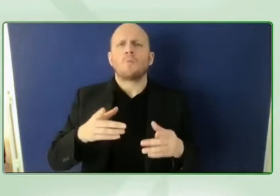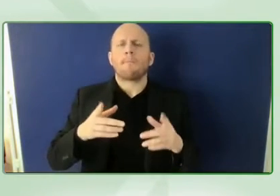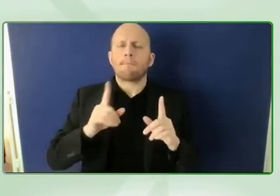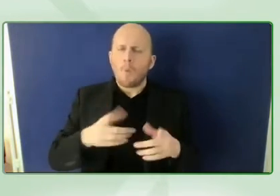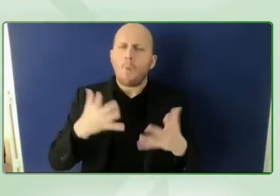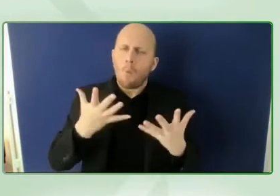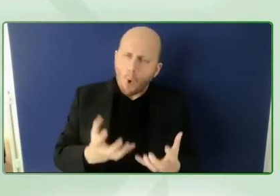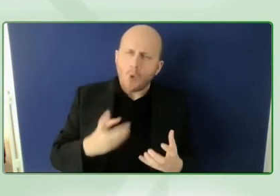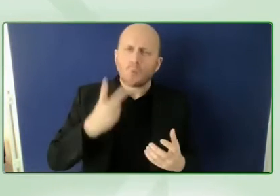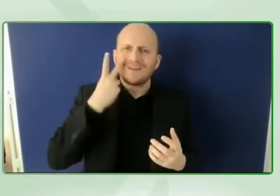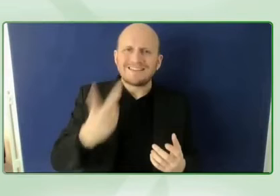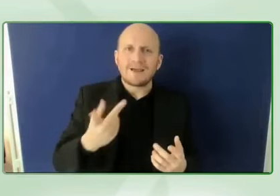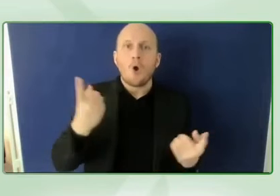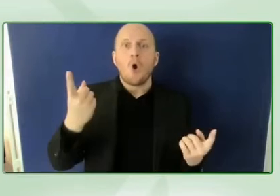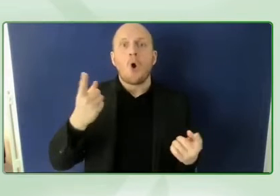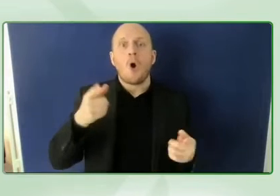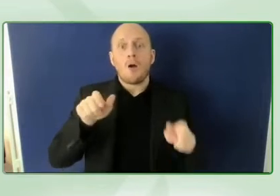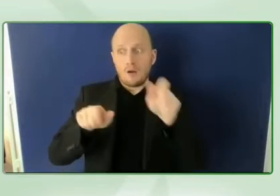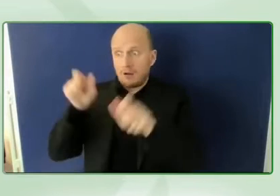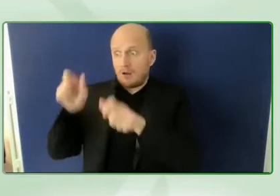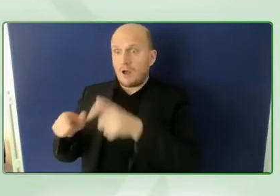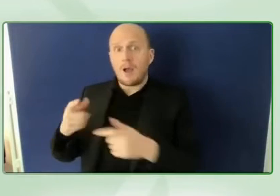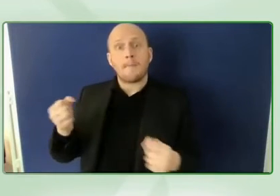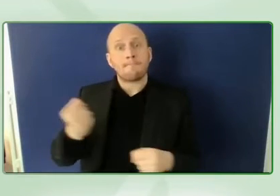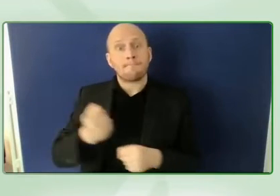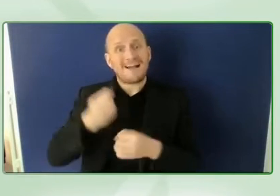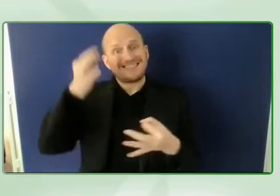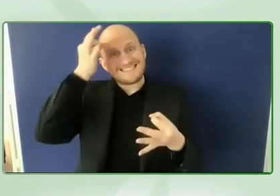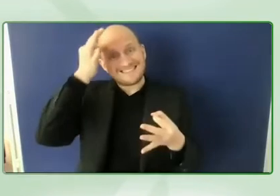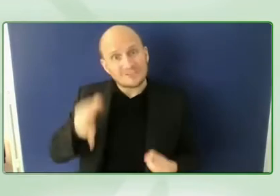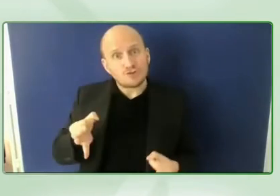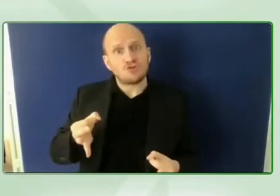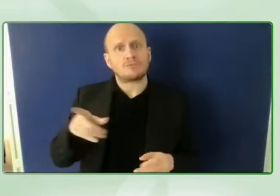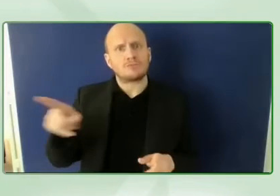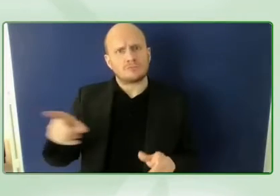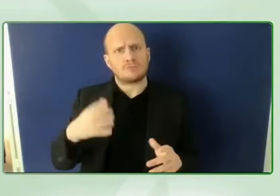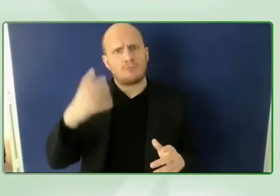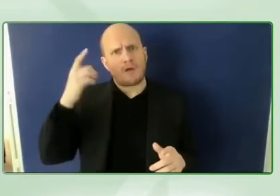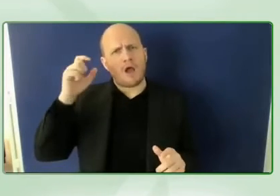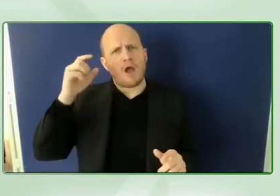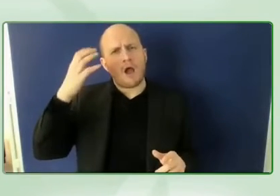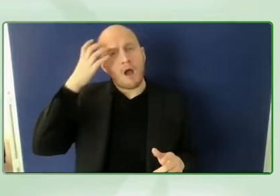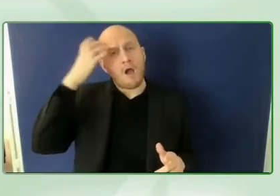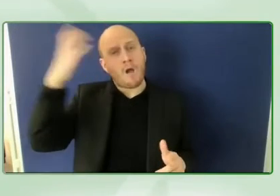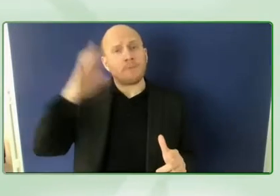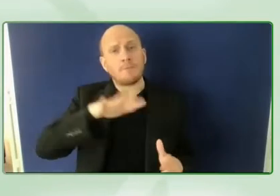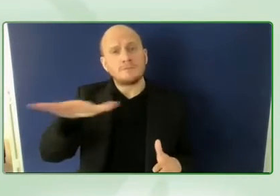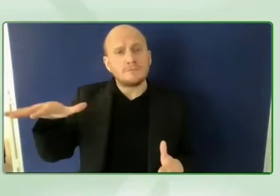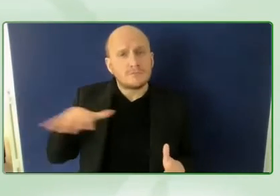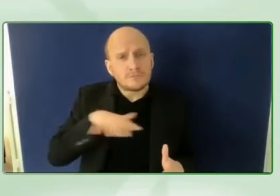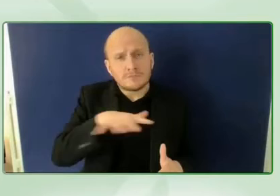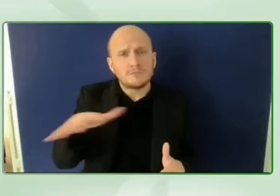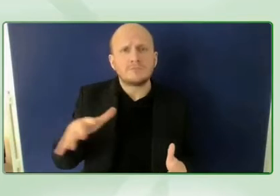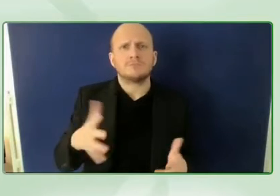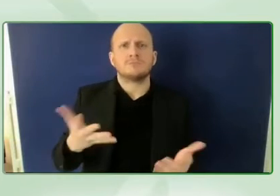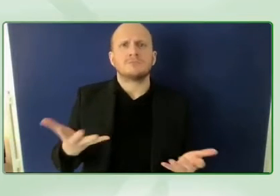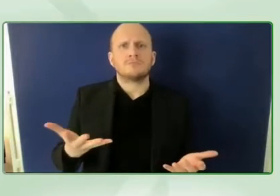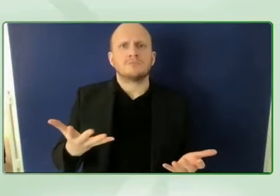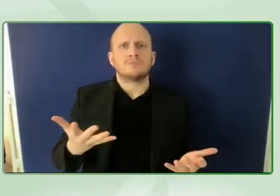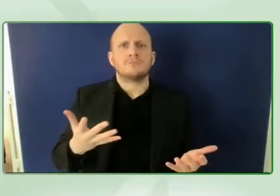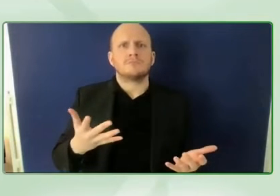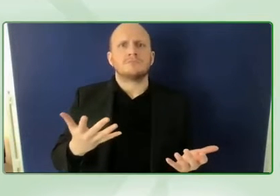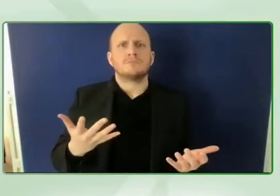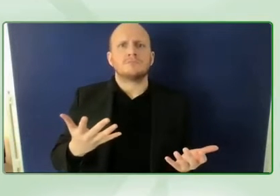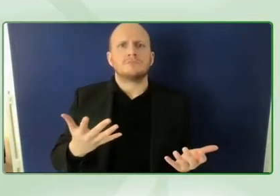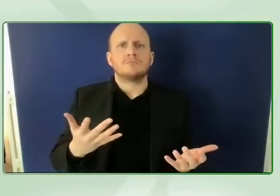they make the right choices uh and it's it's not about um income levels of country it's not about high end prosthetics per se um